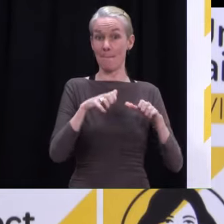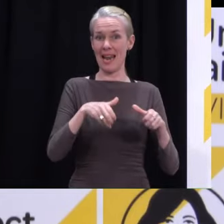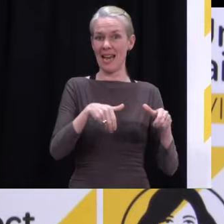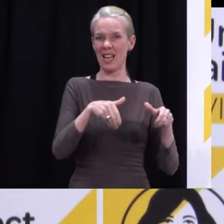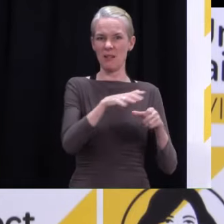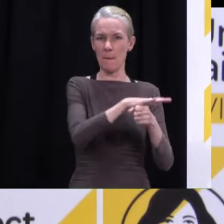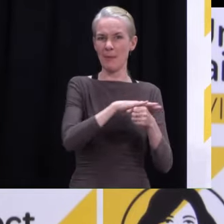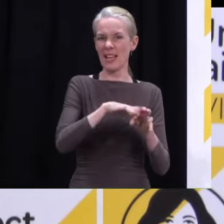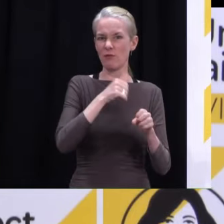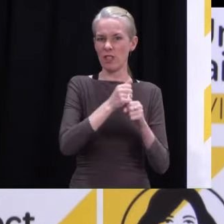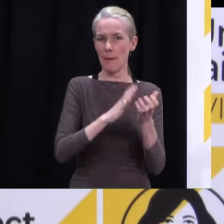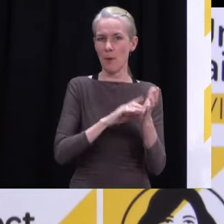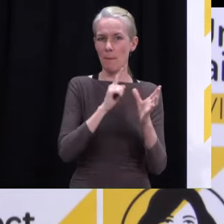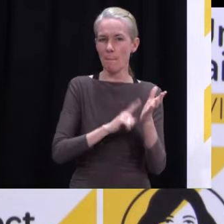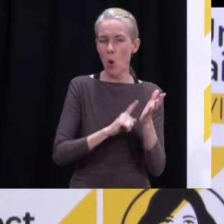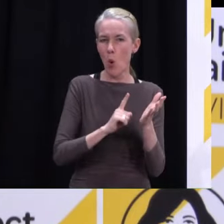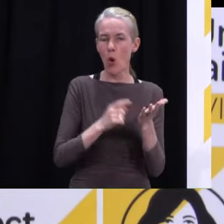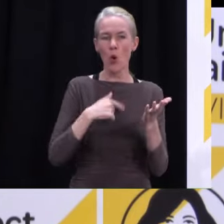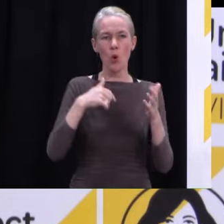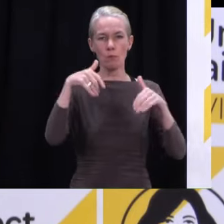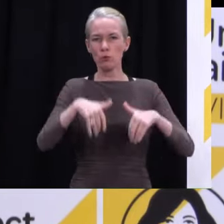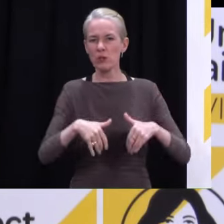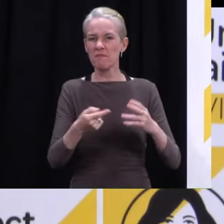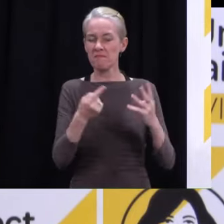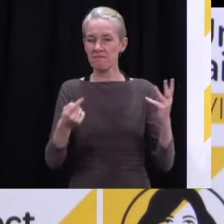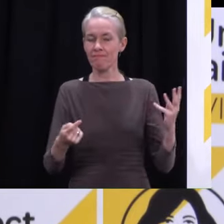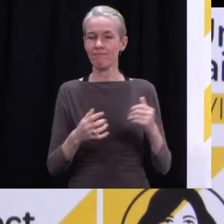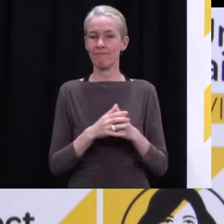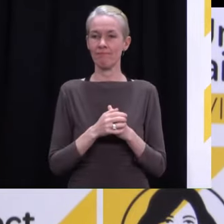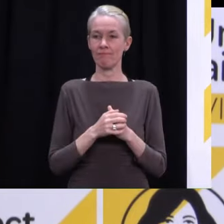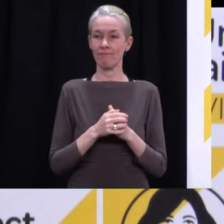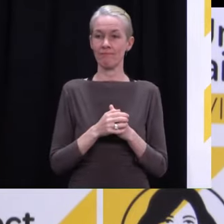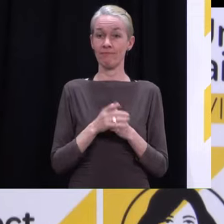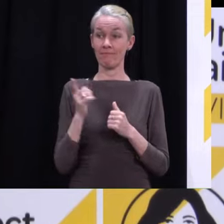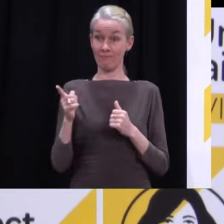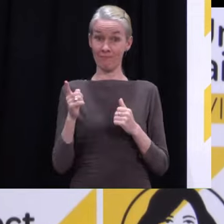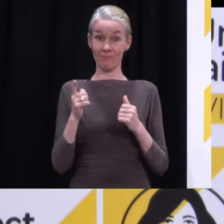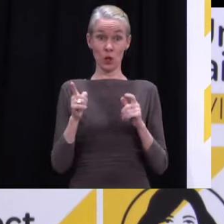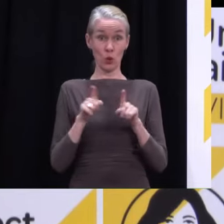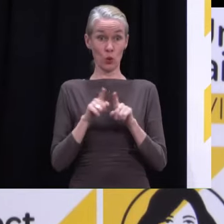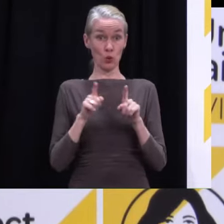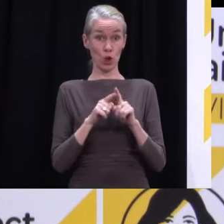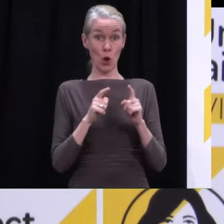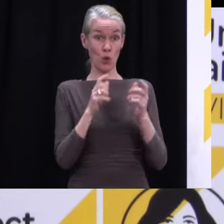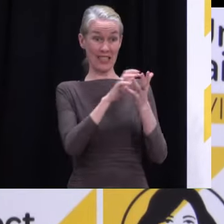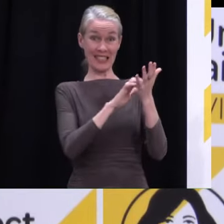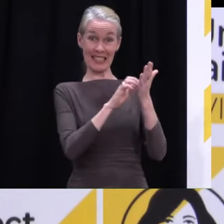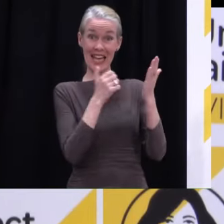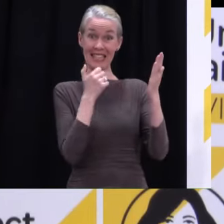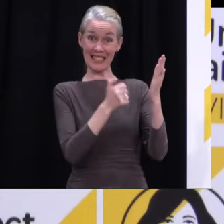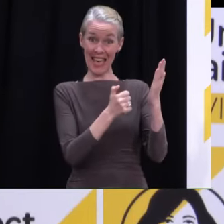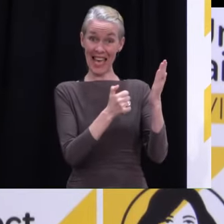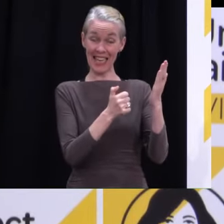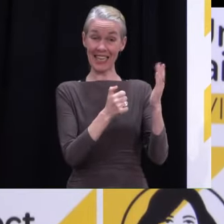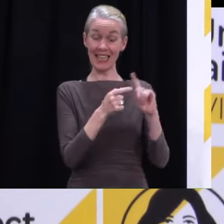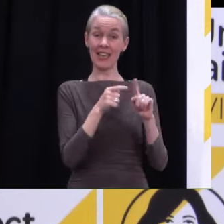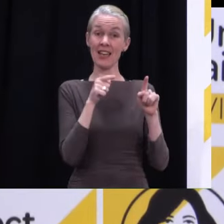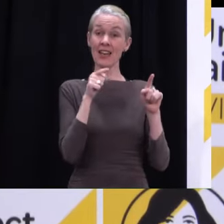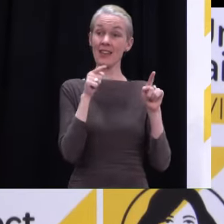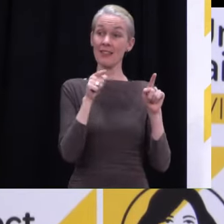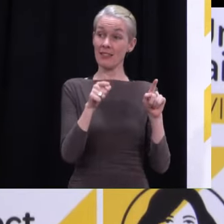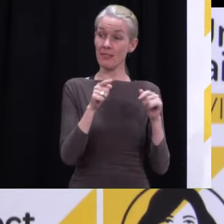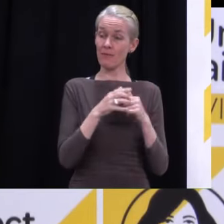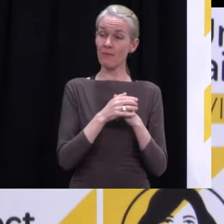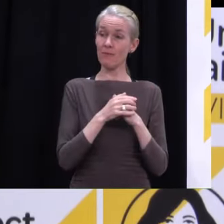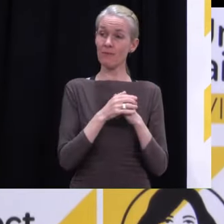as well, but again, if you're not out and about, then you're not necessarily engaging with those rules. The ones that weren't, sorry,